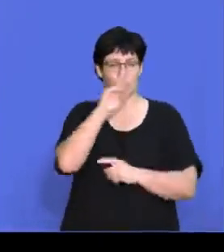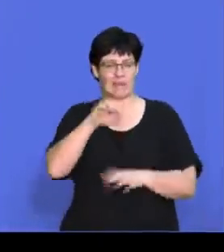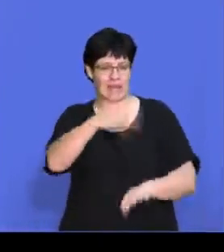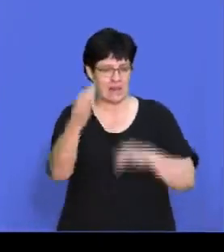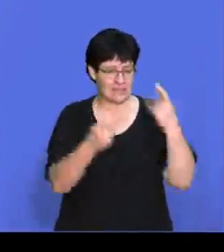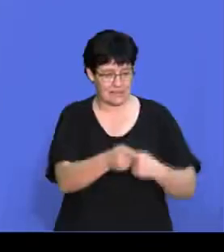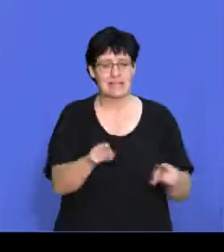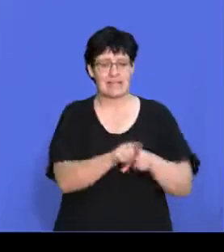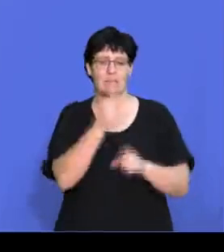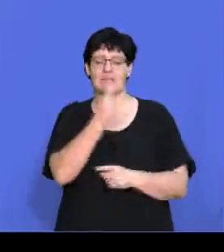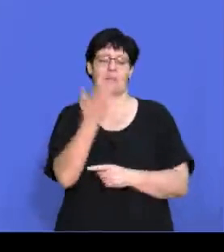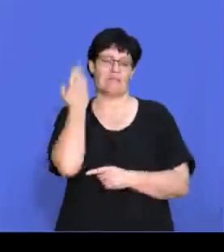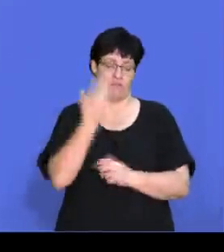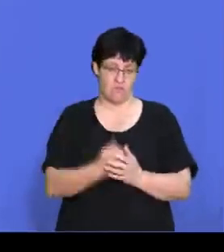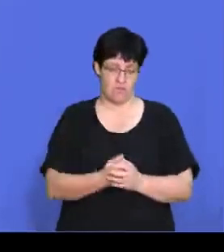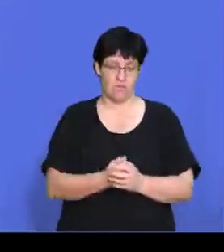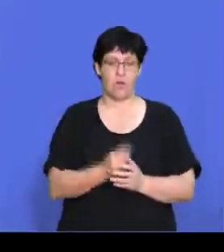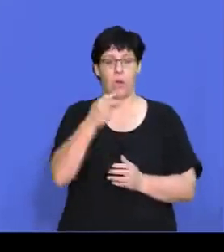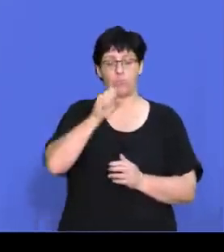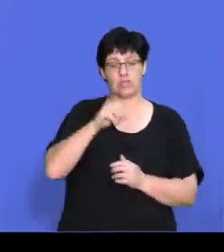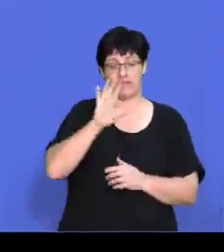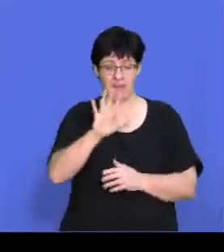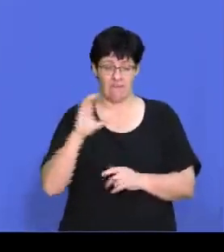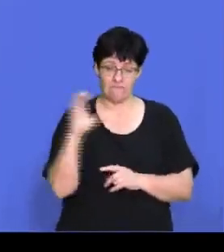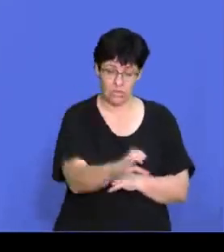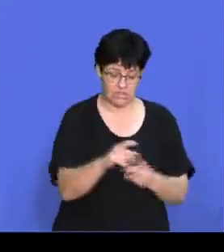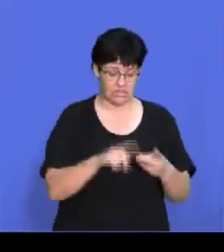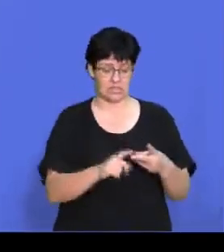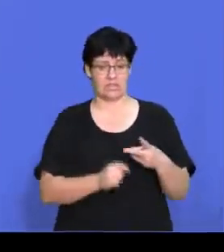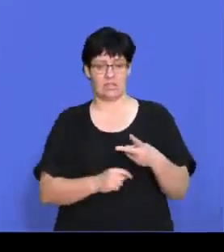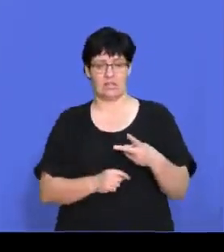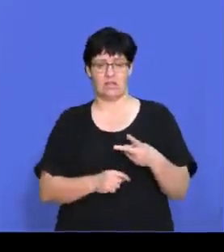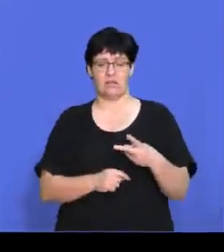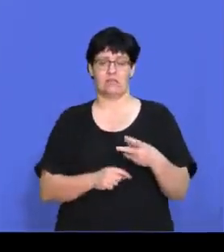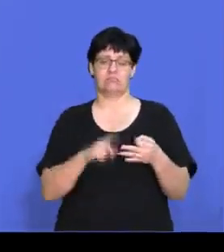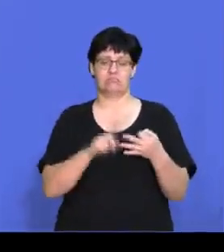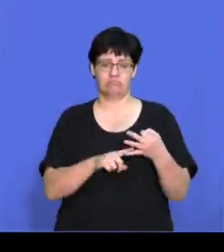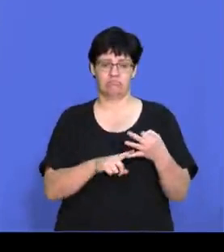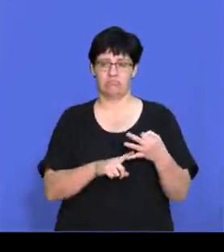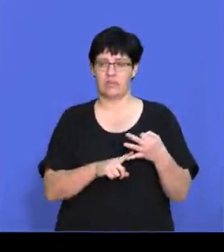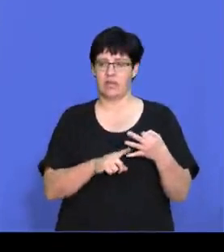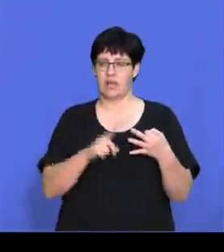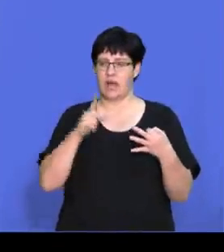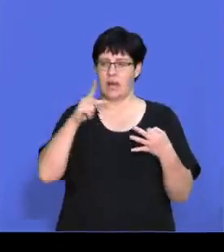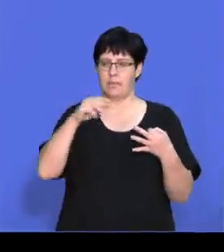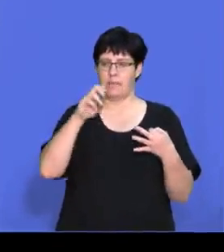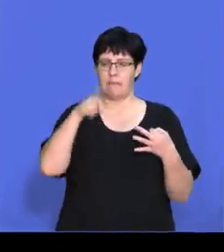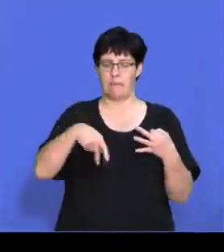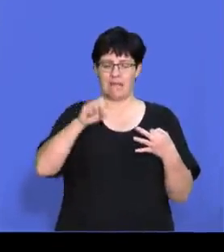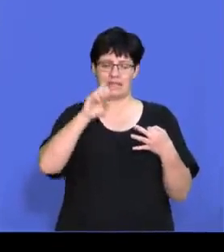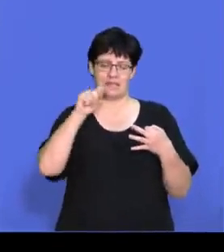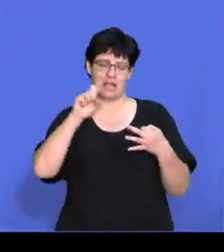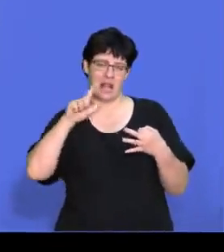mentioned already, Porter's Fire Forces model. There's also PESTLE analysis, which has a look at